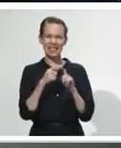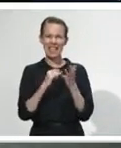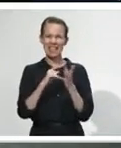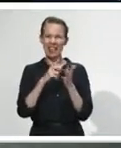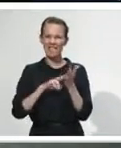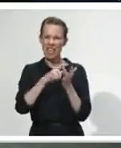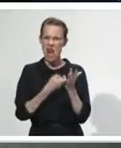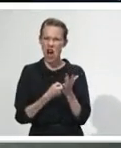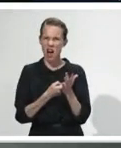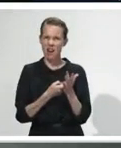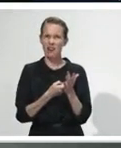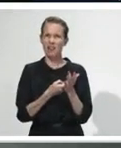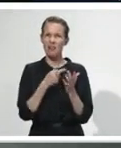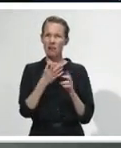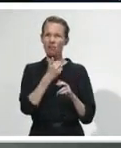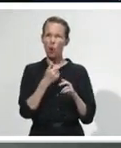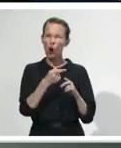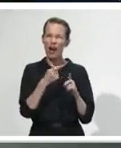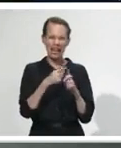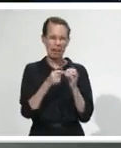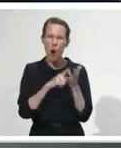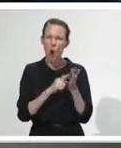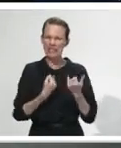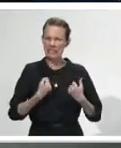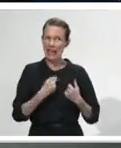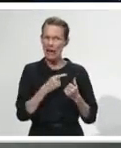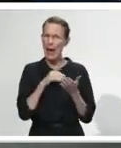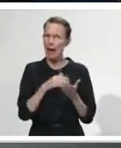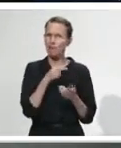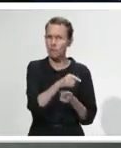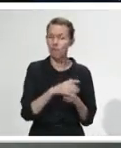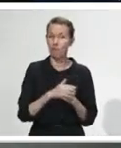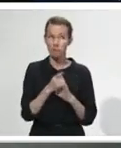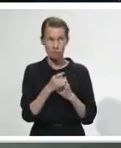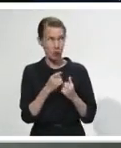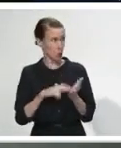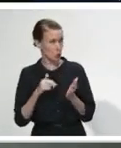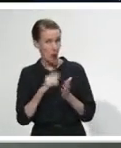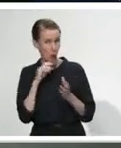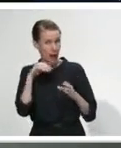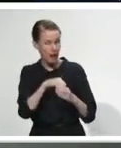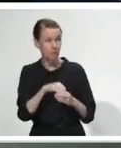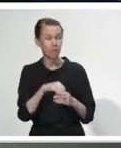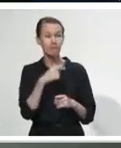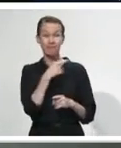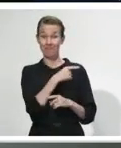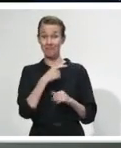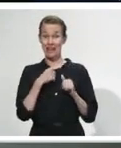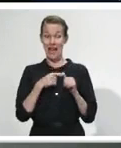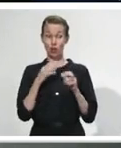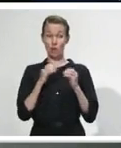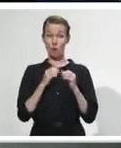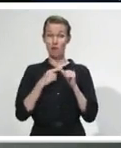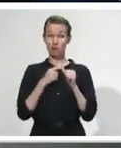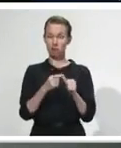Fauci this morning waxing quite enthusiastically about it, so I did a little bit of research. I'm yet to see the study that he was